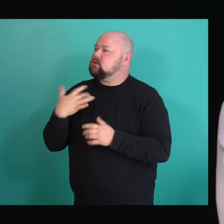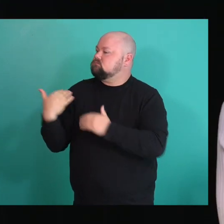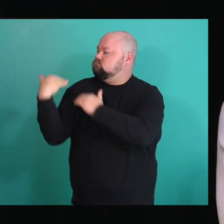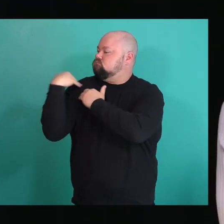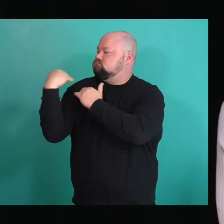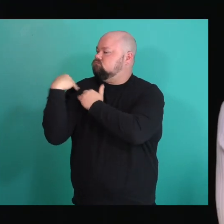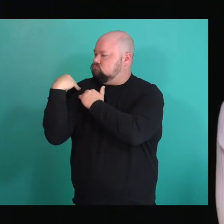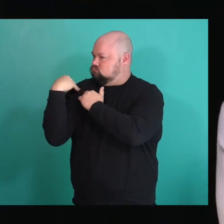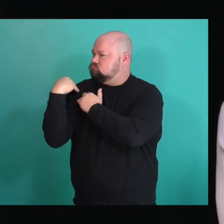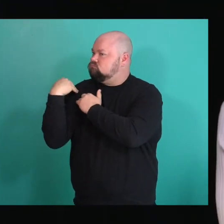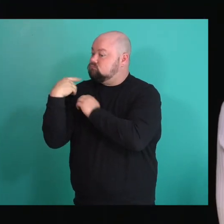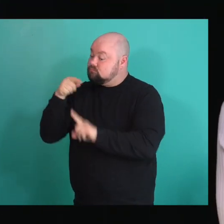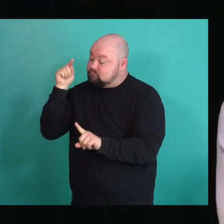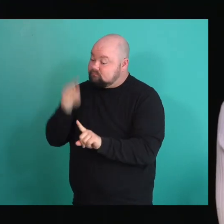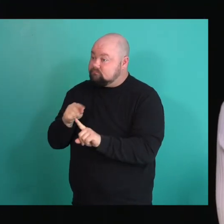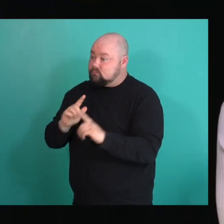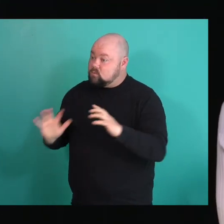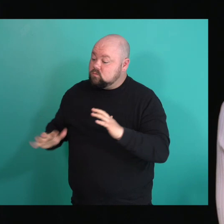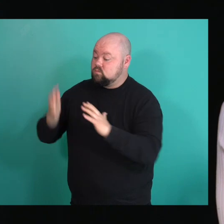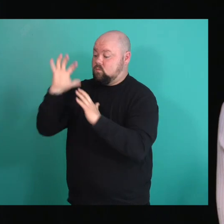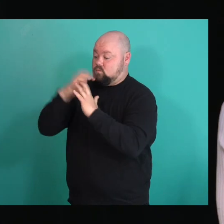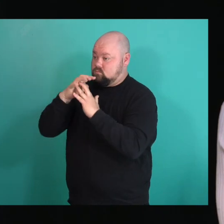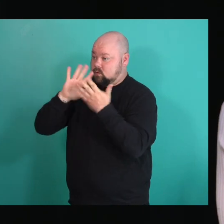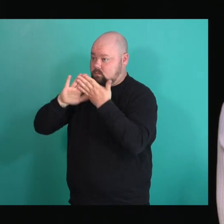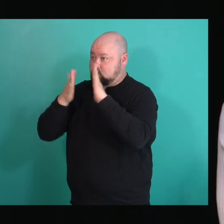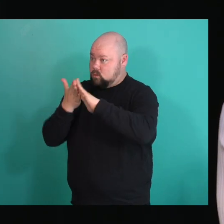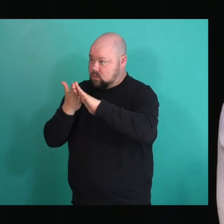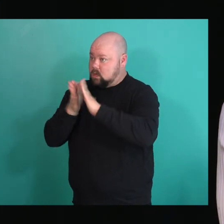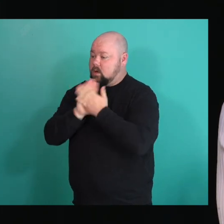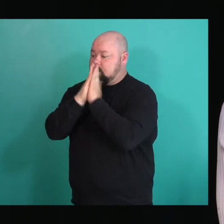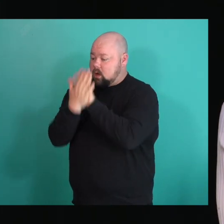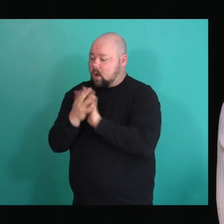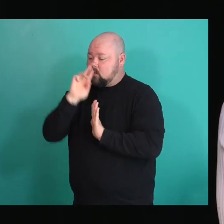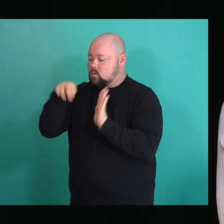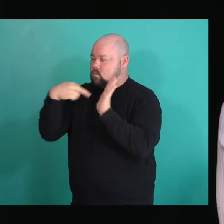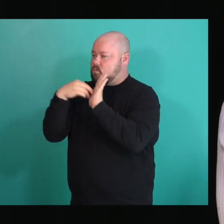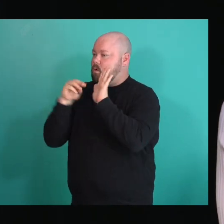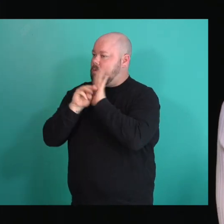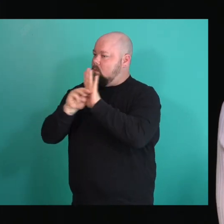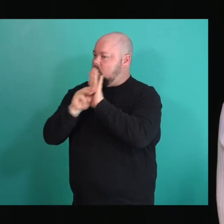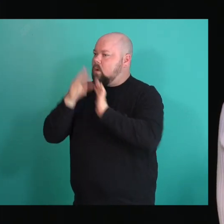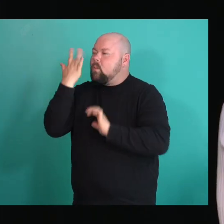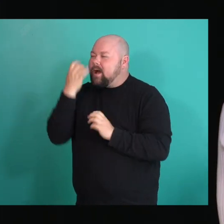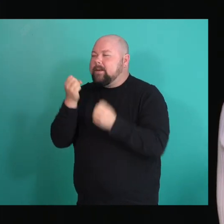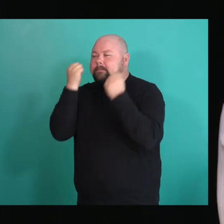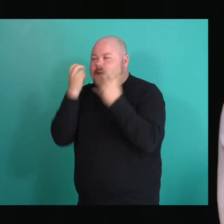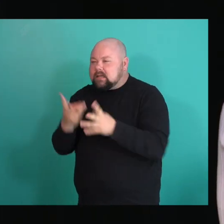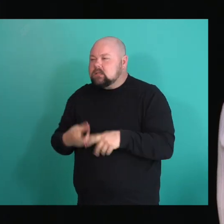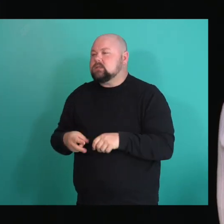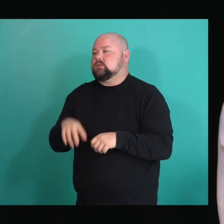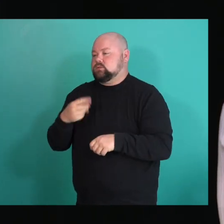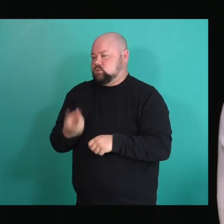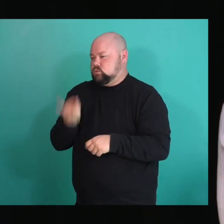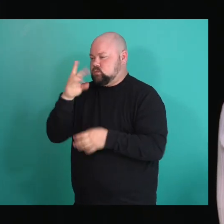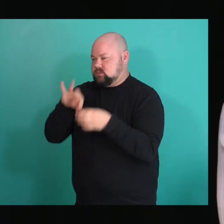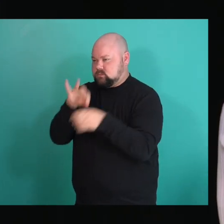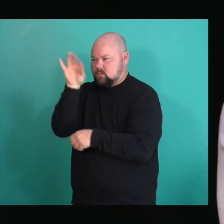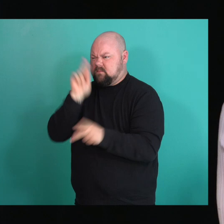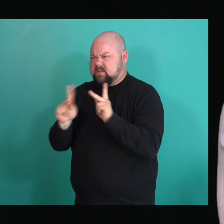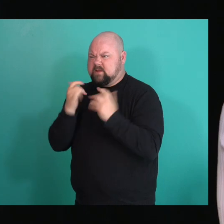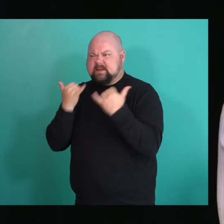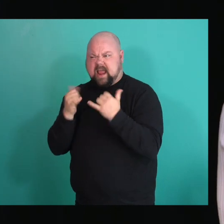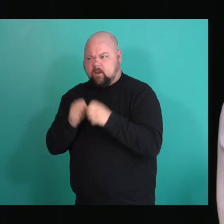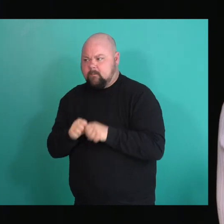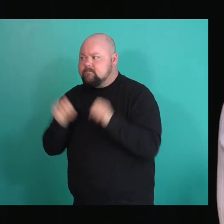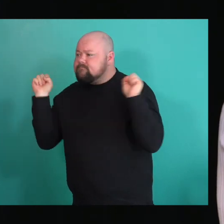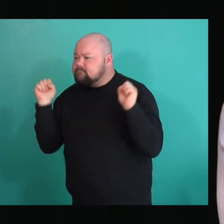community, um, of being a role model. Because our young two-spirited people are coming out, like, almost every day now. And they're as young as, like, ten years